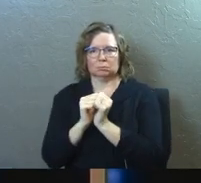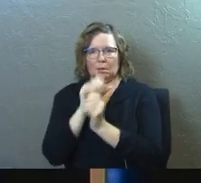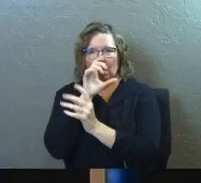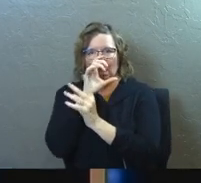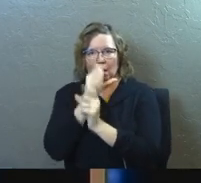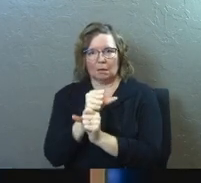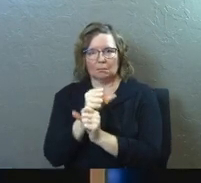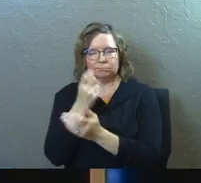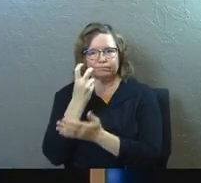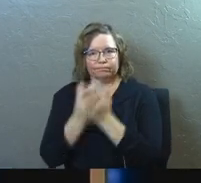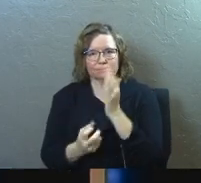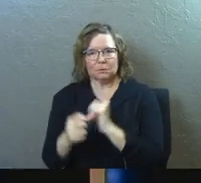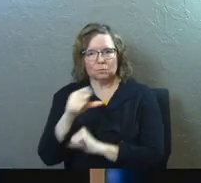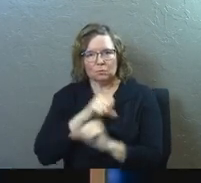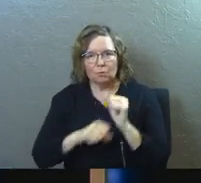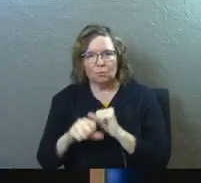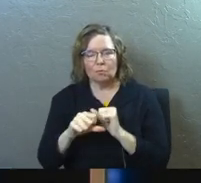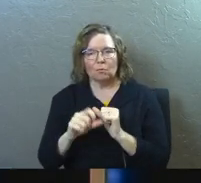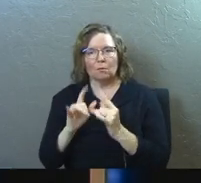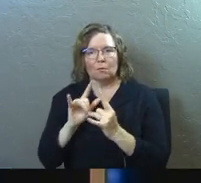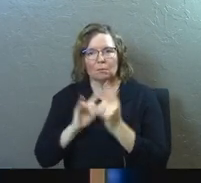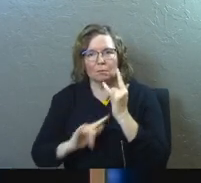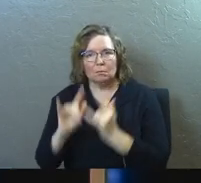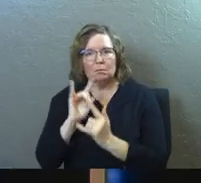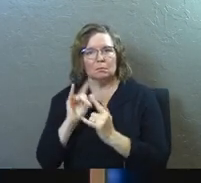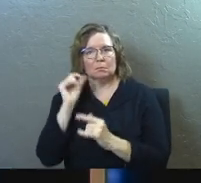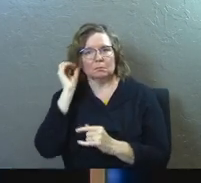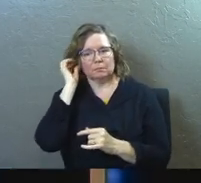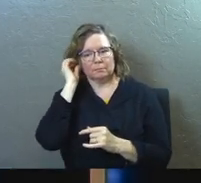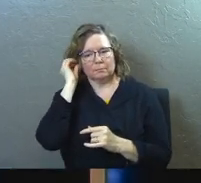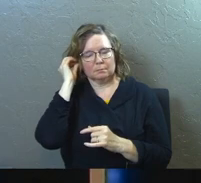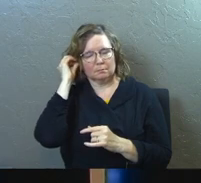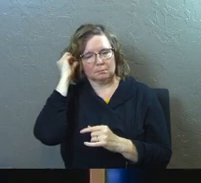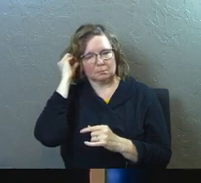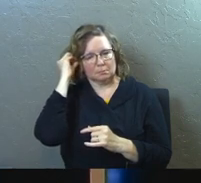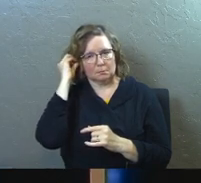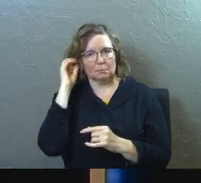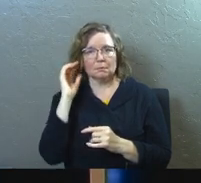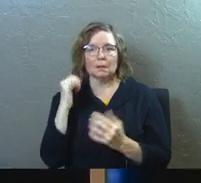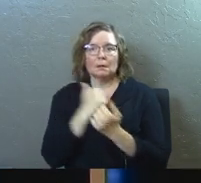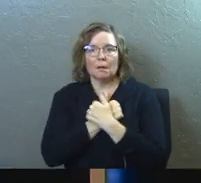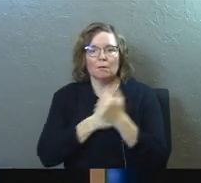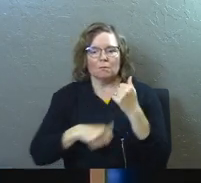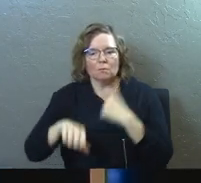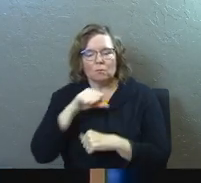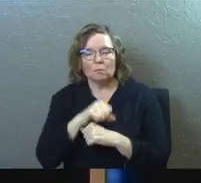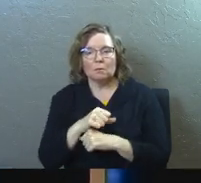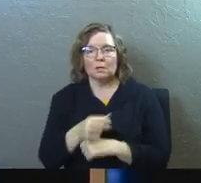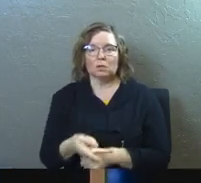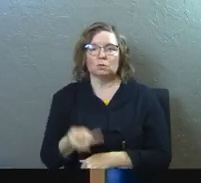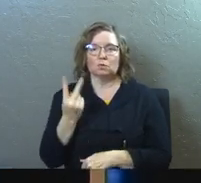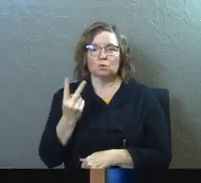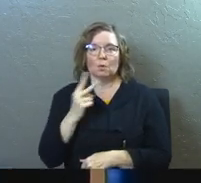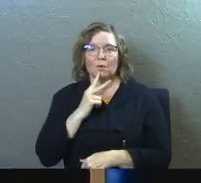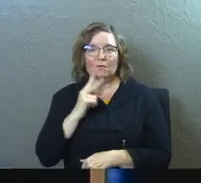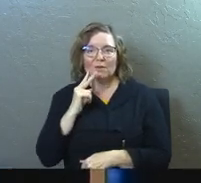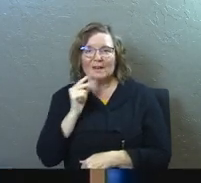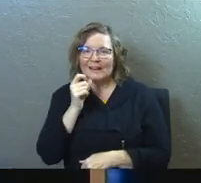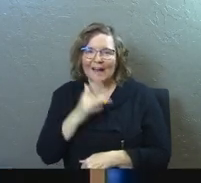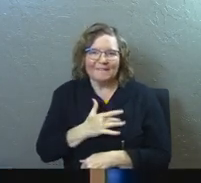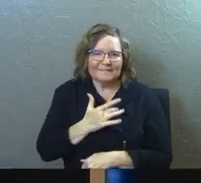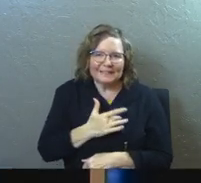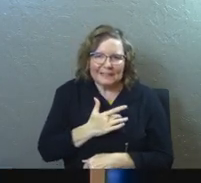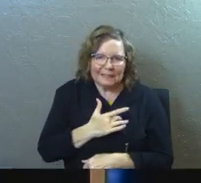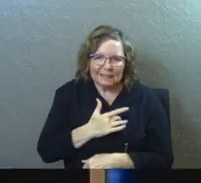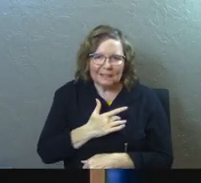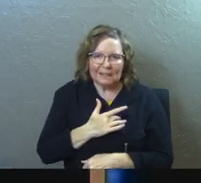Be joyful about him or her and then be intoxicated with him or her. It's two verbs there. They're not feelings.